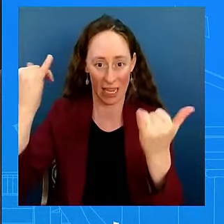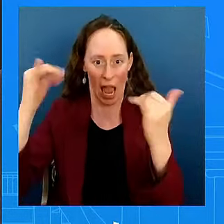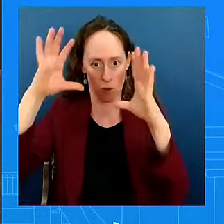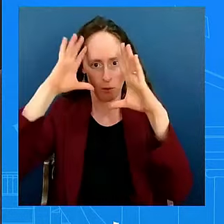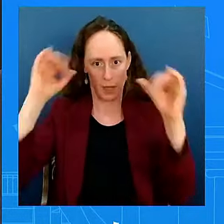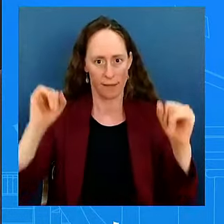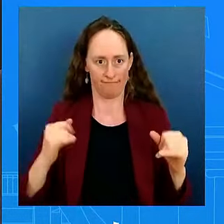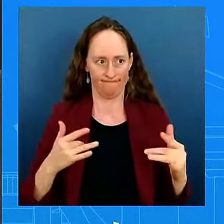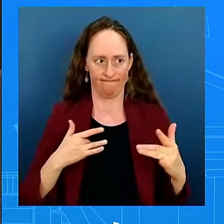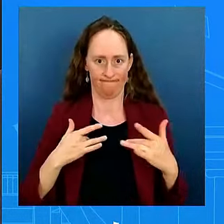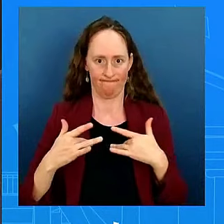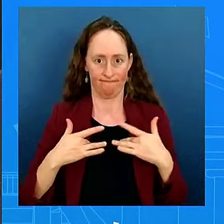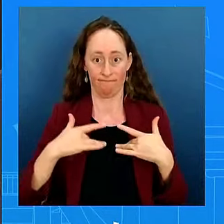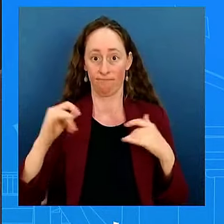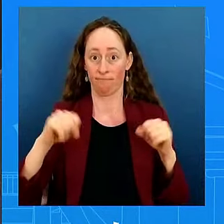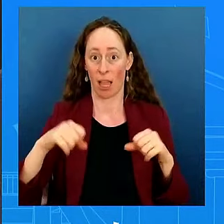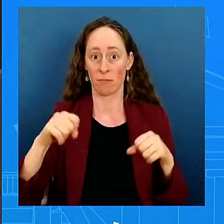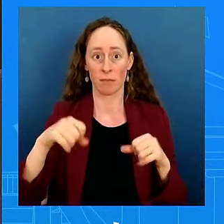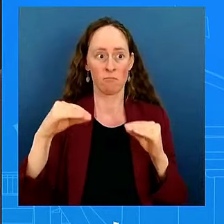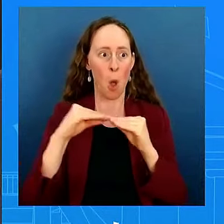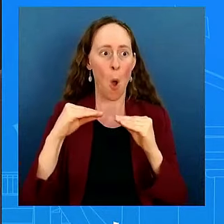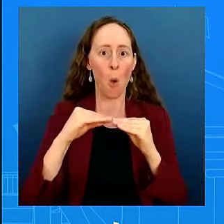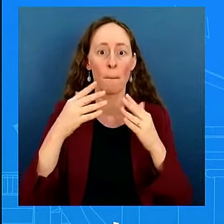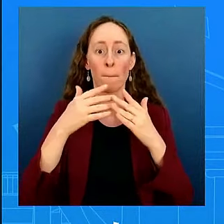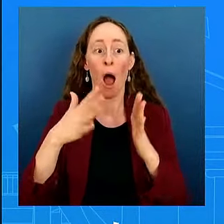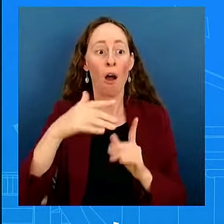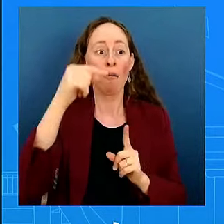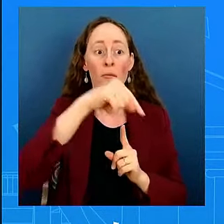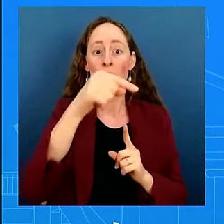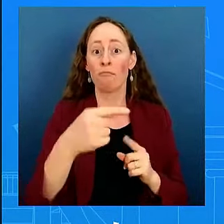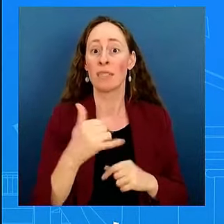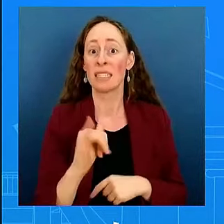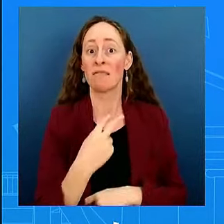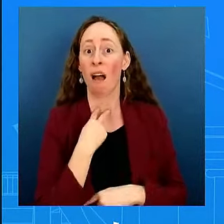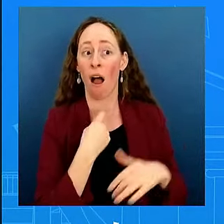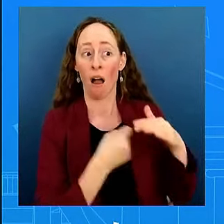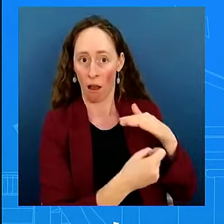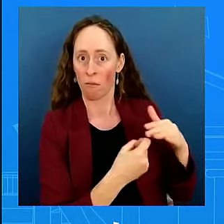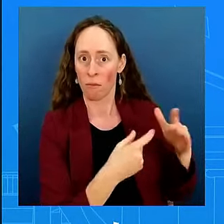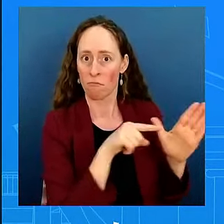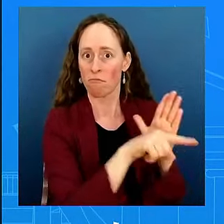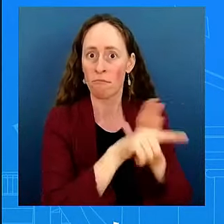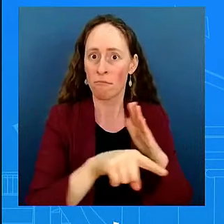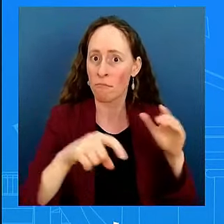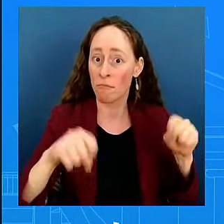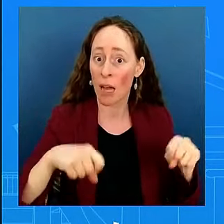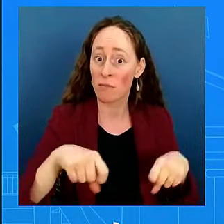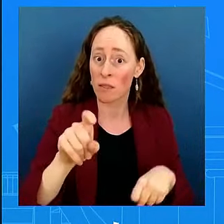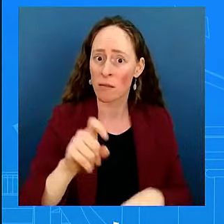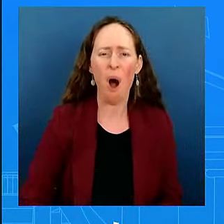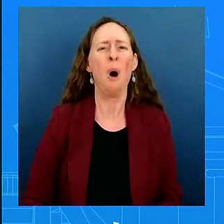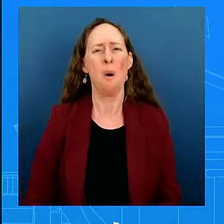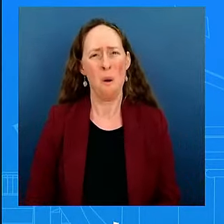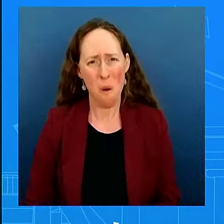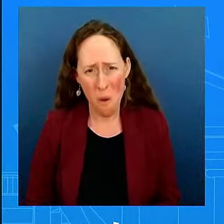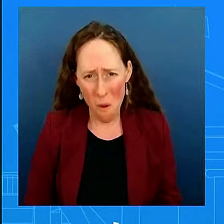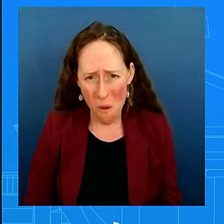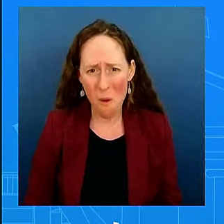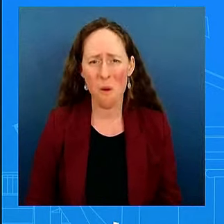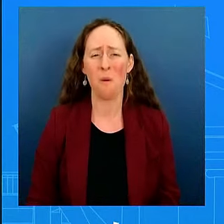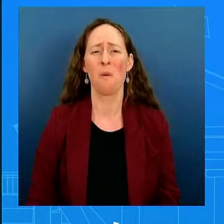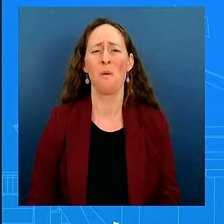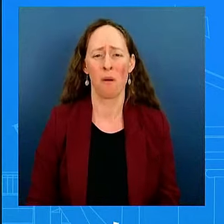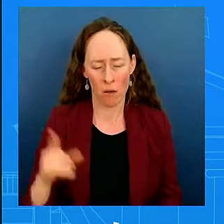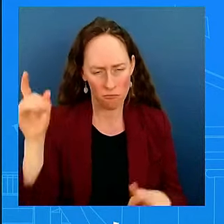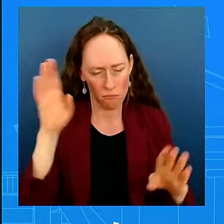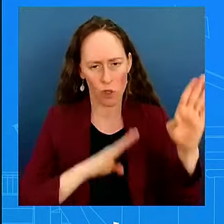has been killed as he's working on this deal? MS. mean, he's the president of the United States, and he cares about American